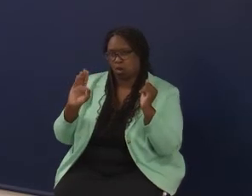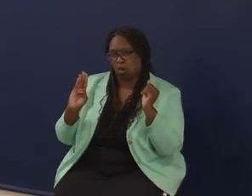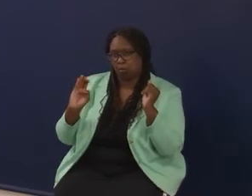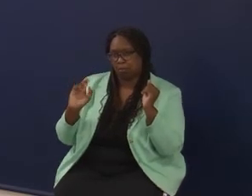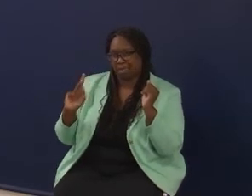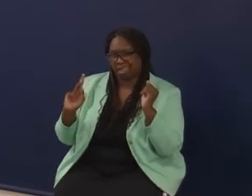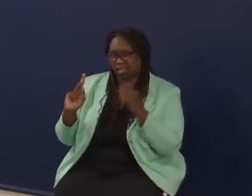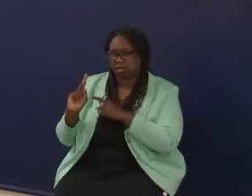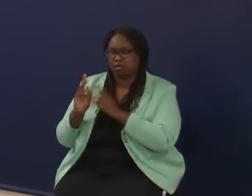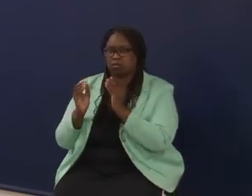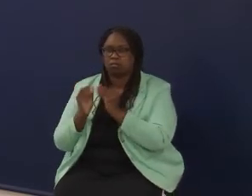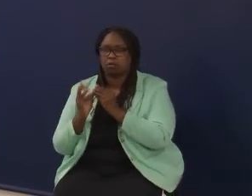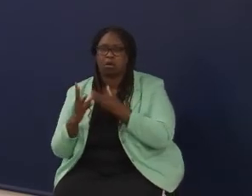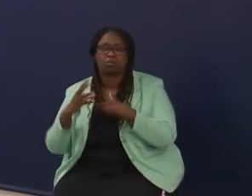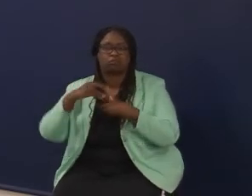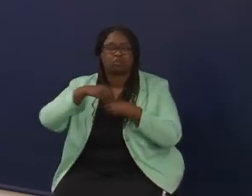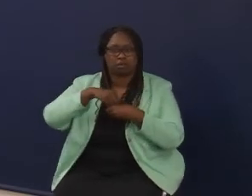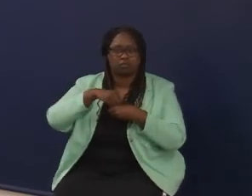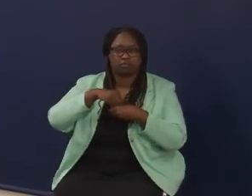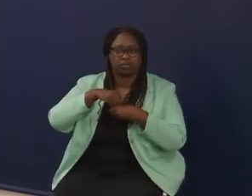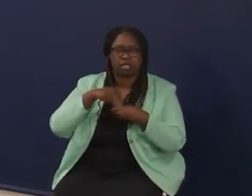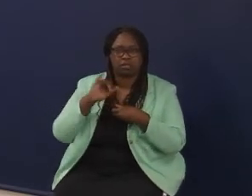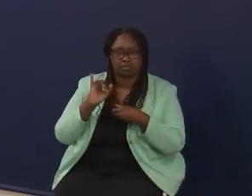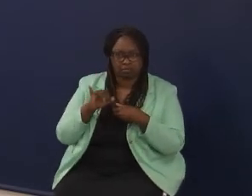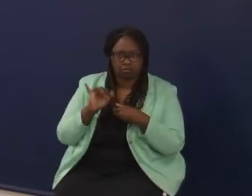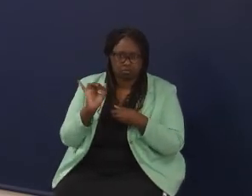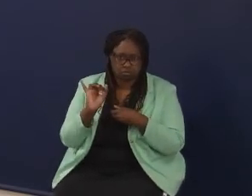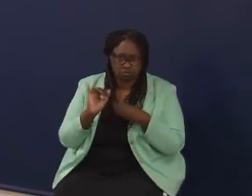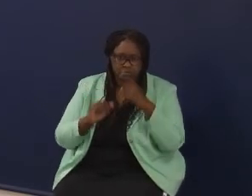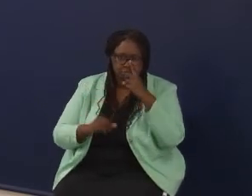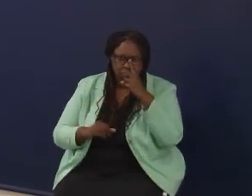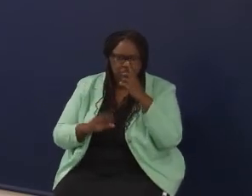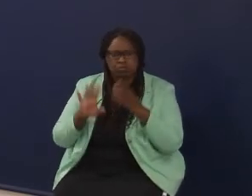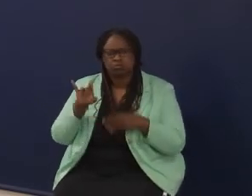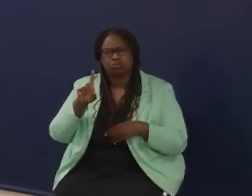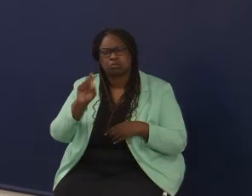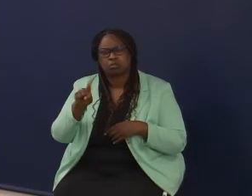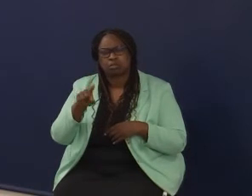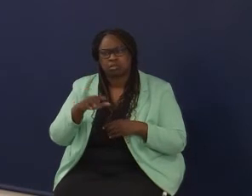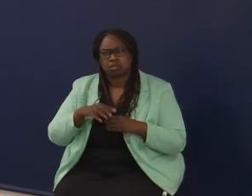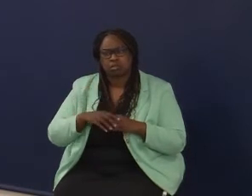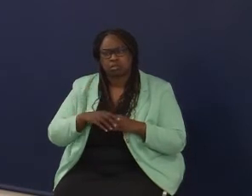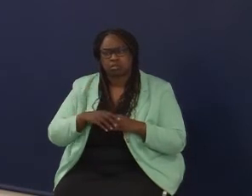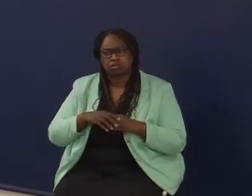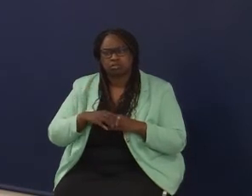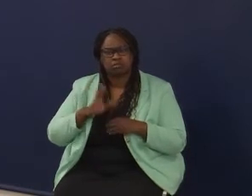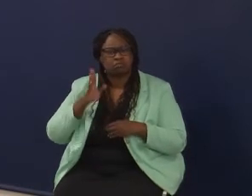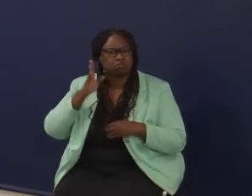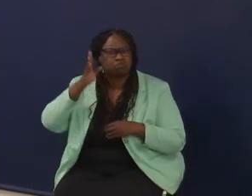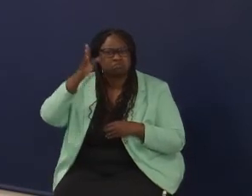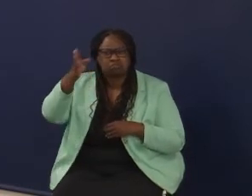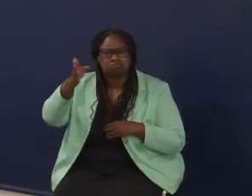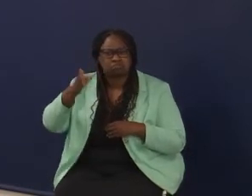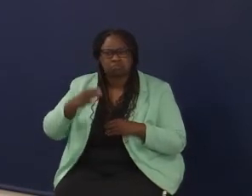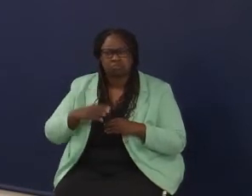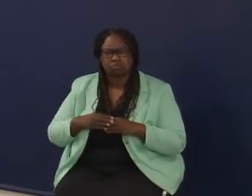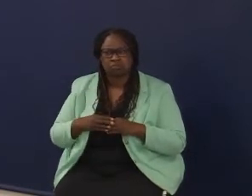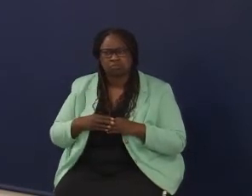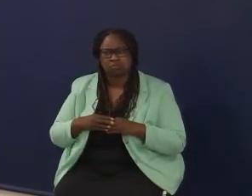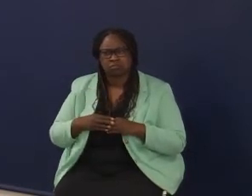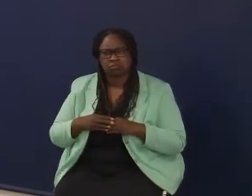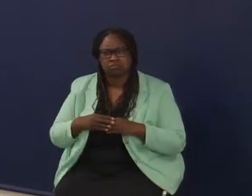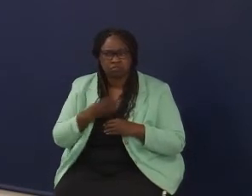involved into that particular picture, too. So, what do you see going forward, to go back to